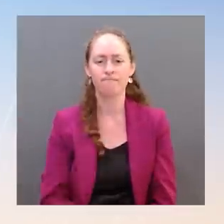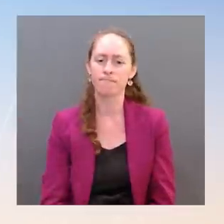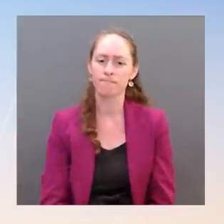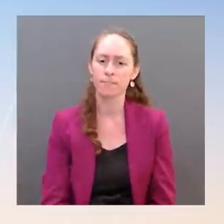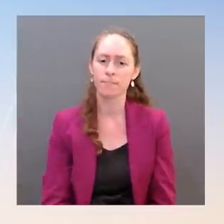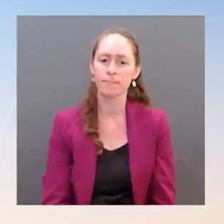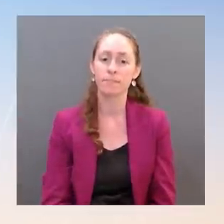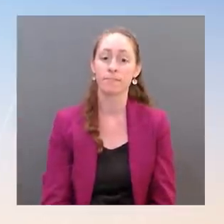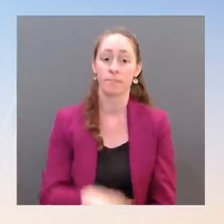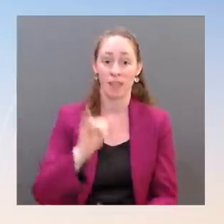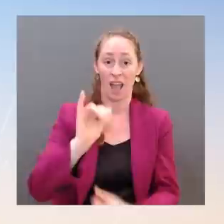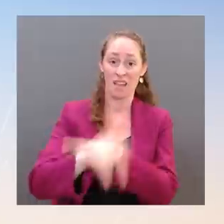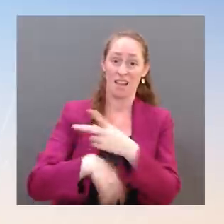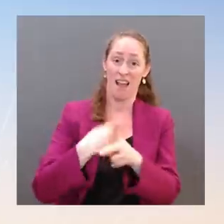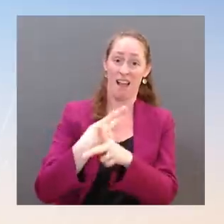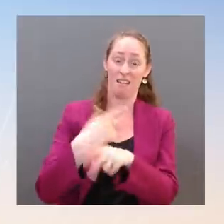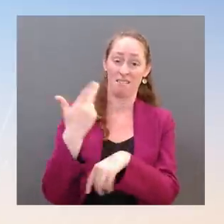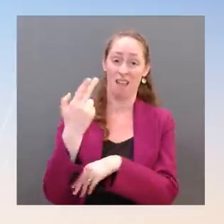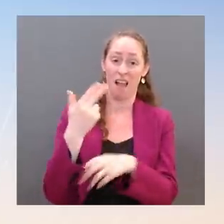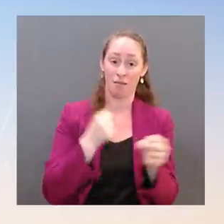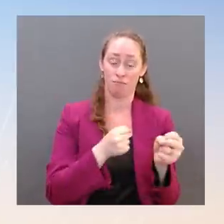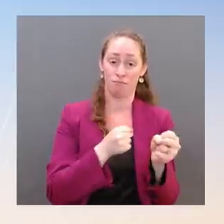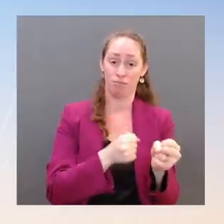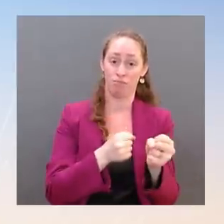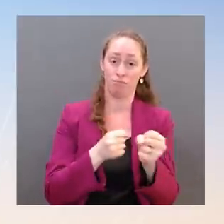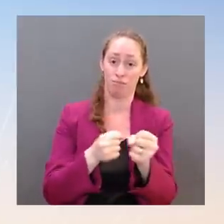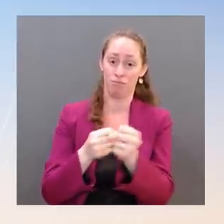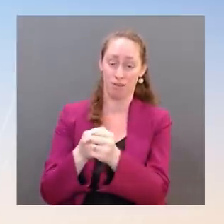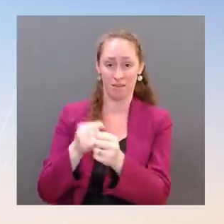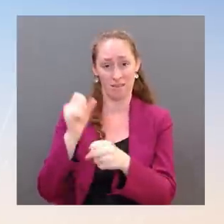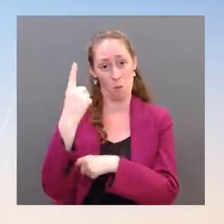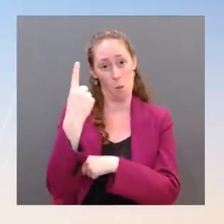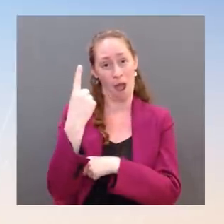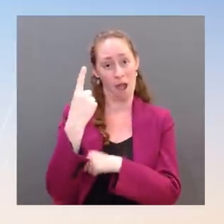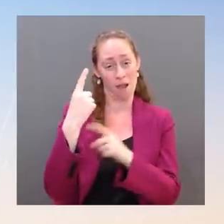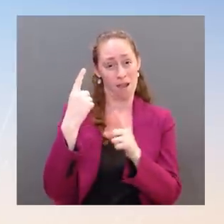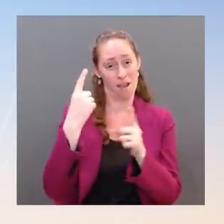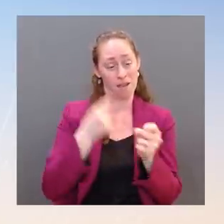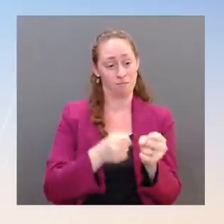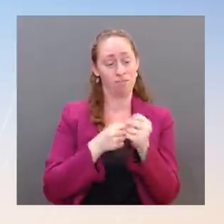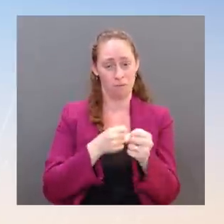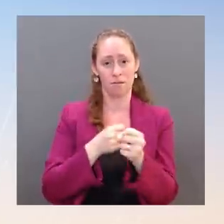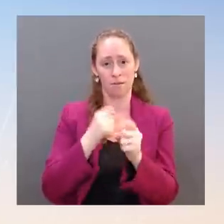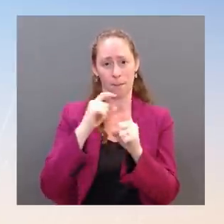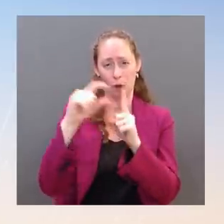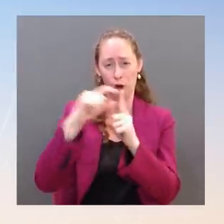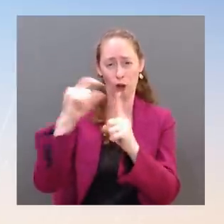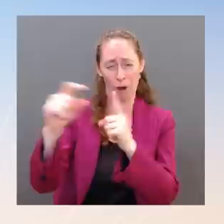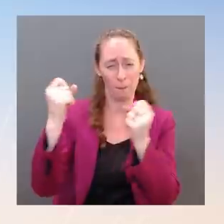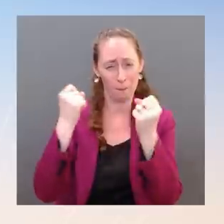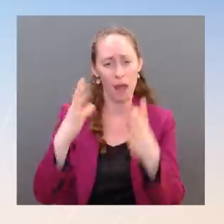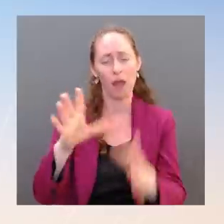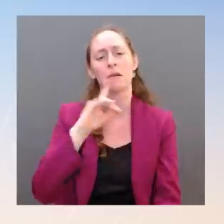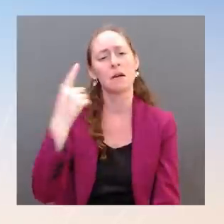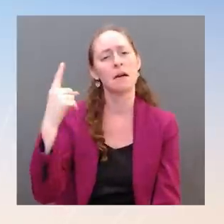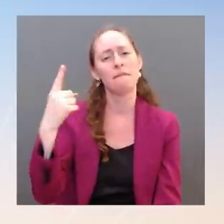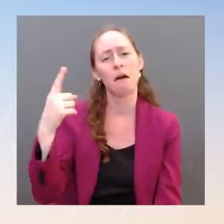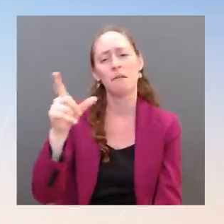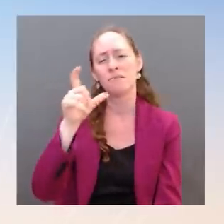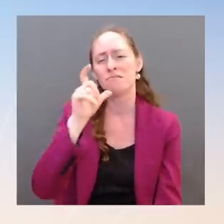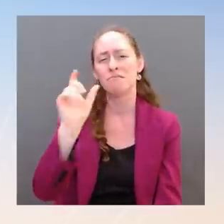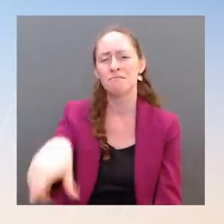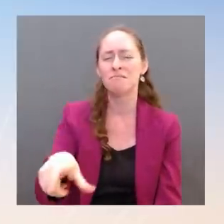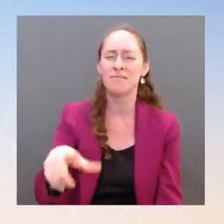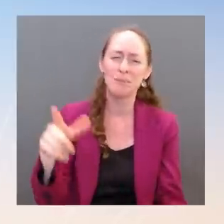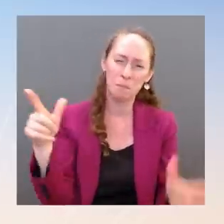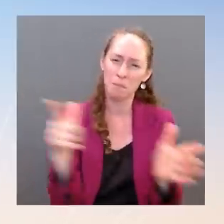off our streets. It's not going to be easy. He understands that. But he's going to continue to work very hard to make that happen. But I do